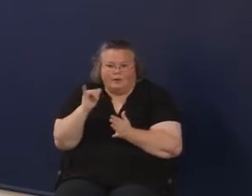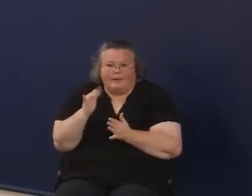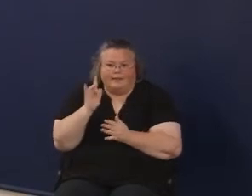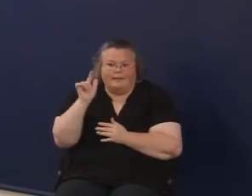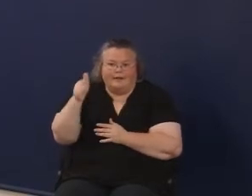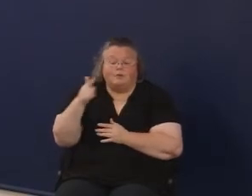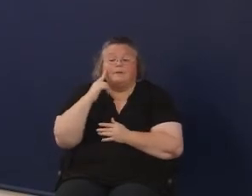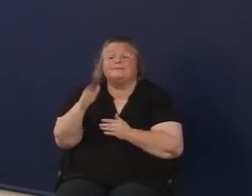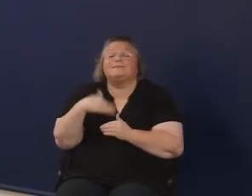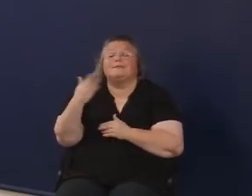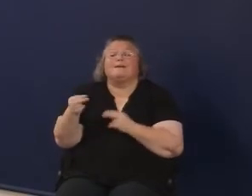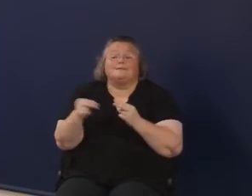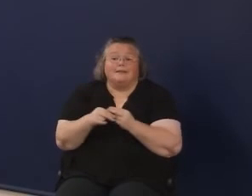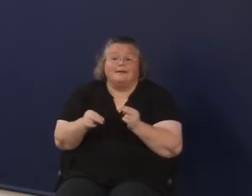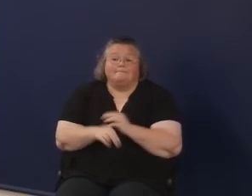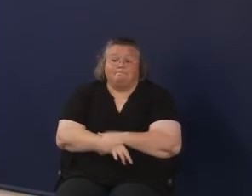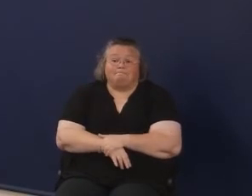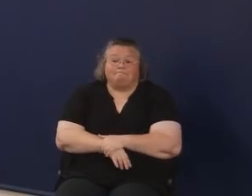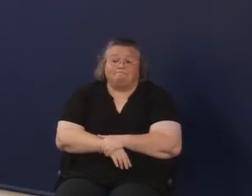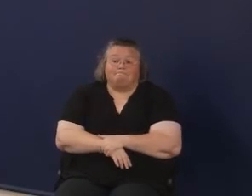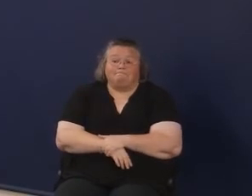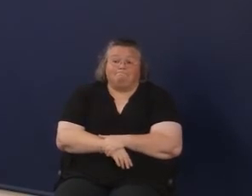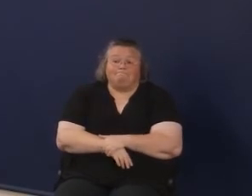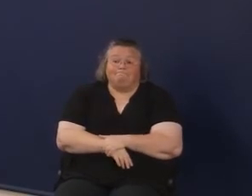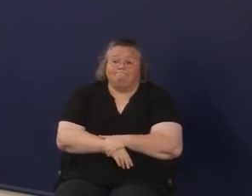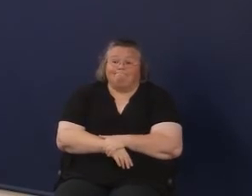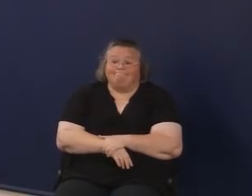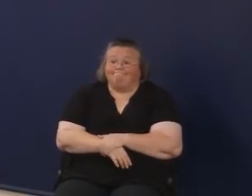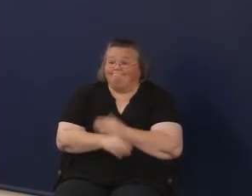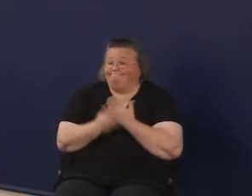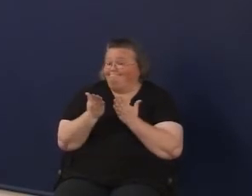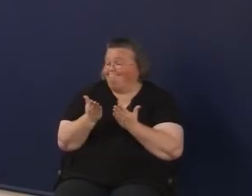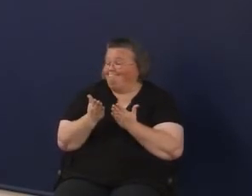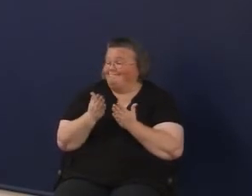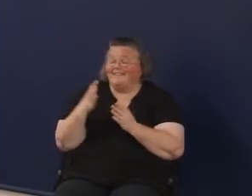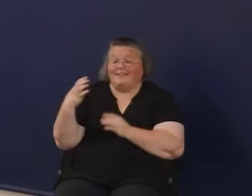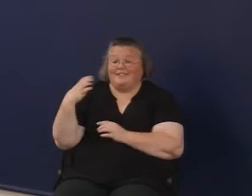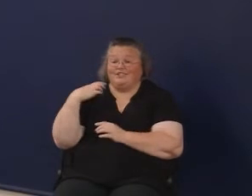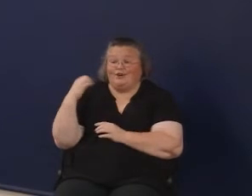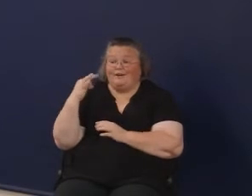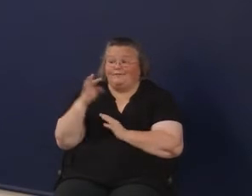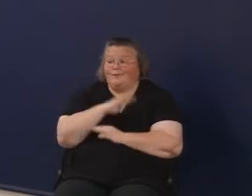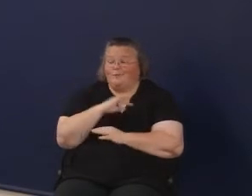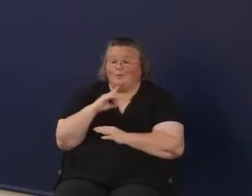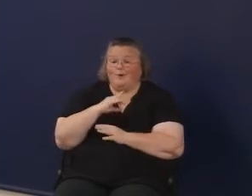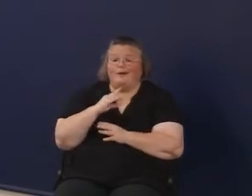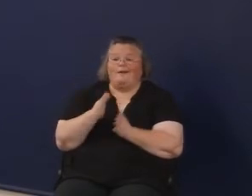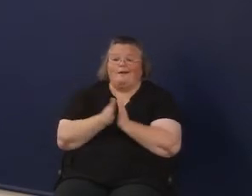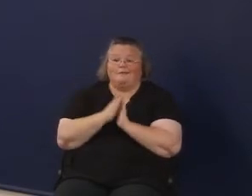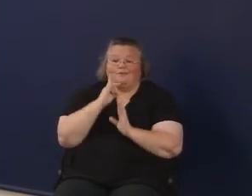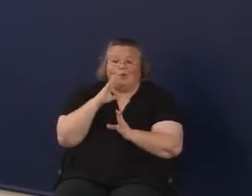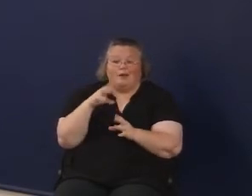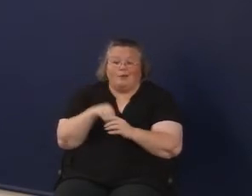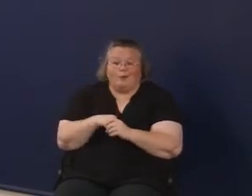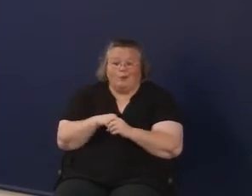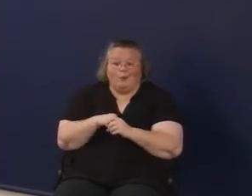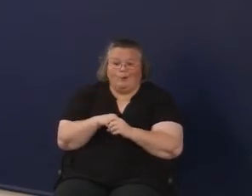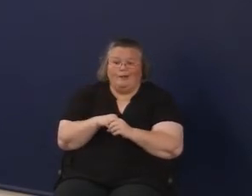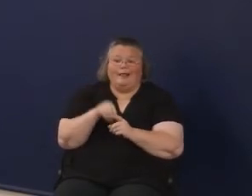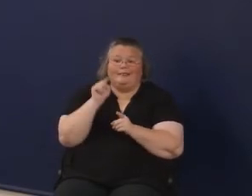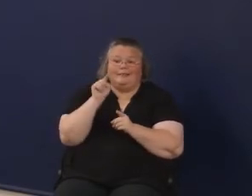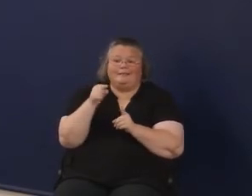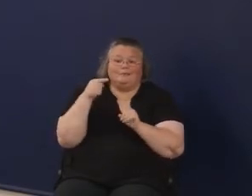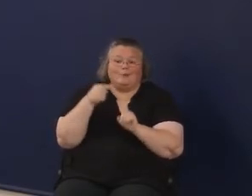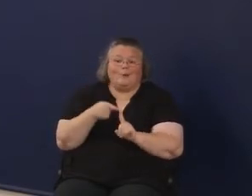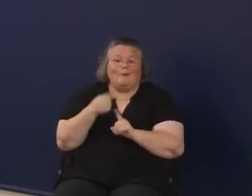Because the next slide, this is one that the chair of the board asked us to include, which is a goal